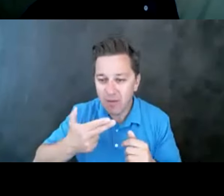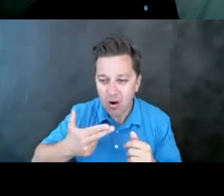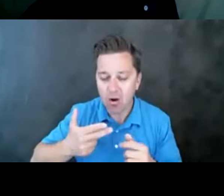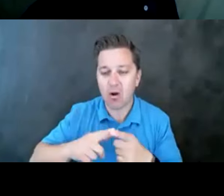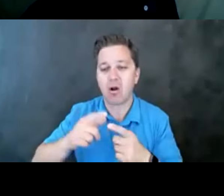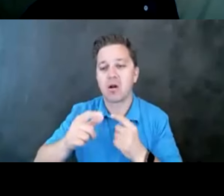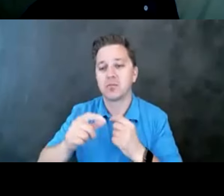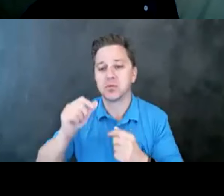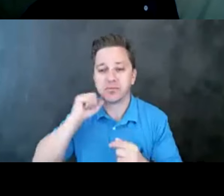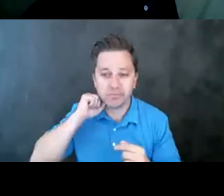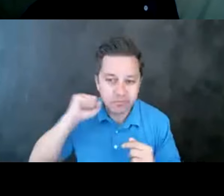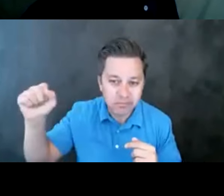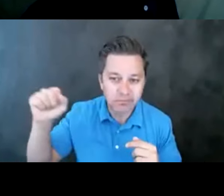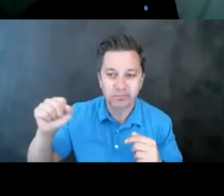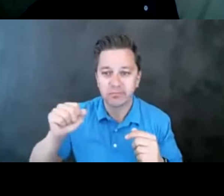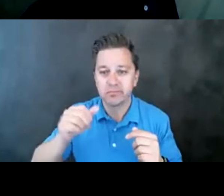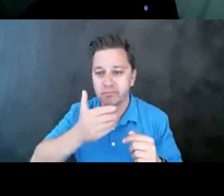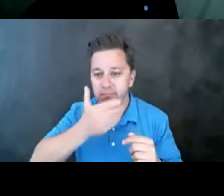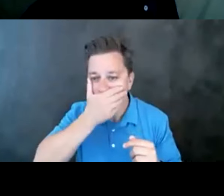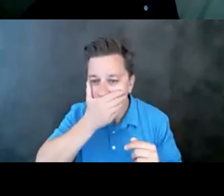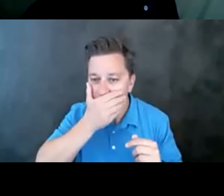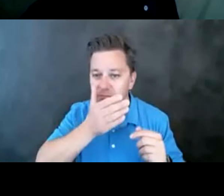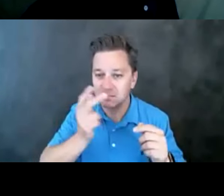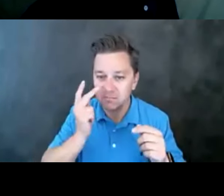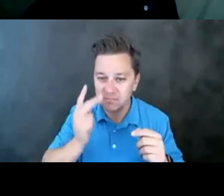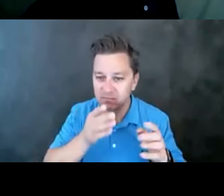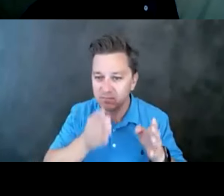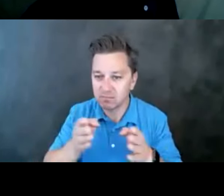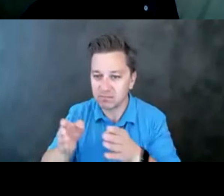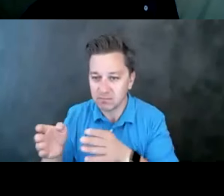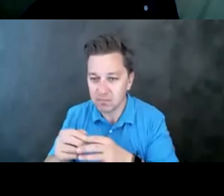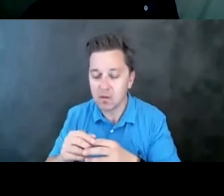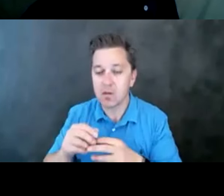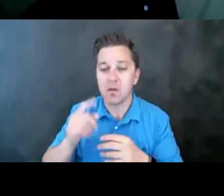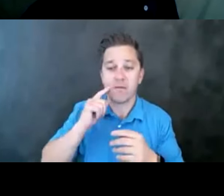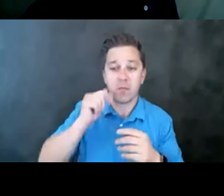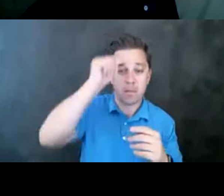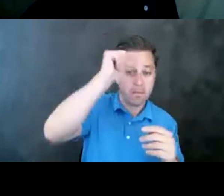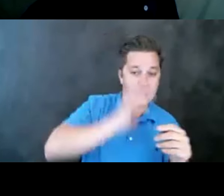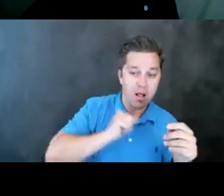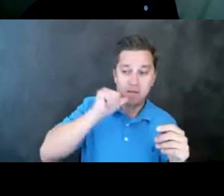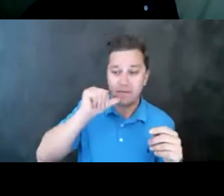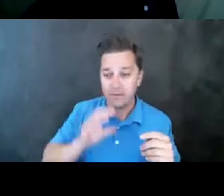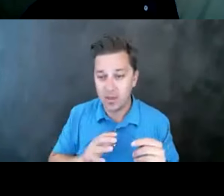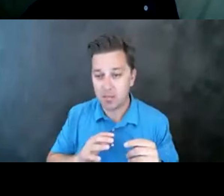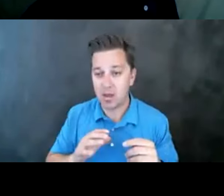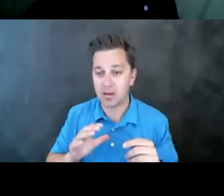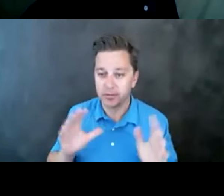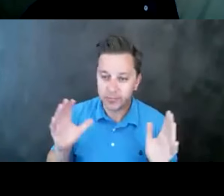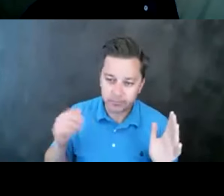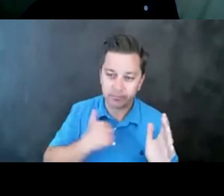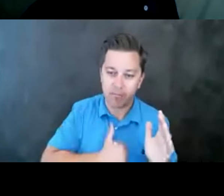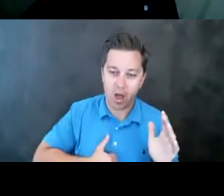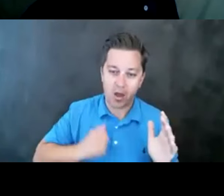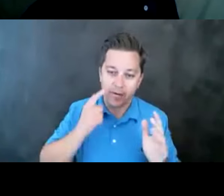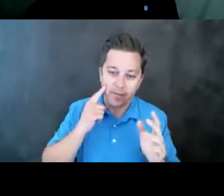that's important to note about as we're looking at the data on males and females, and apologies for the binary nature of the data,